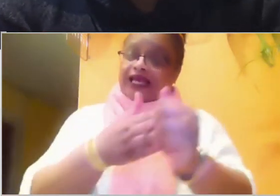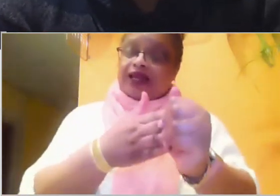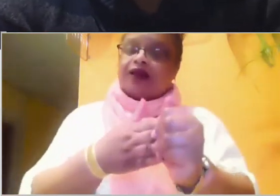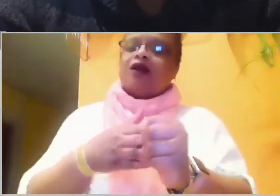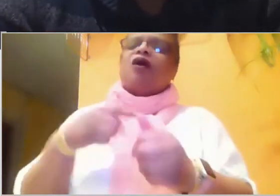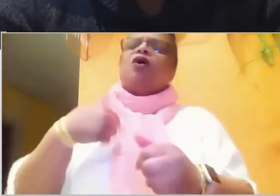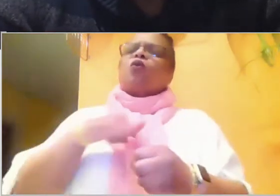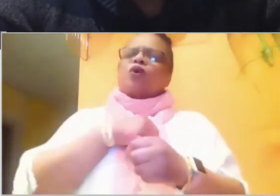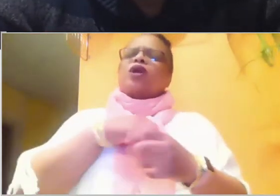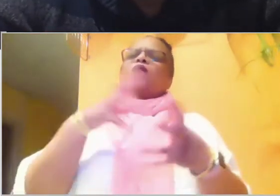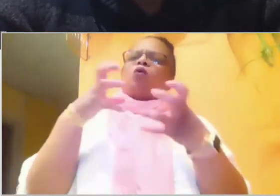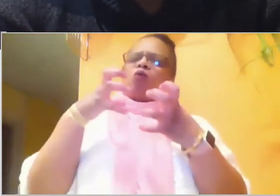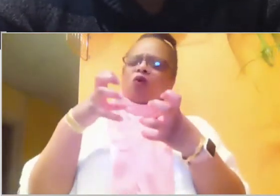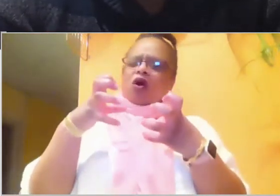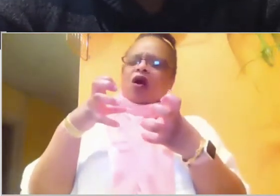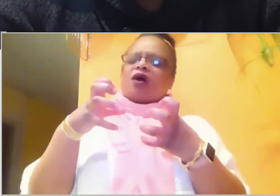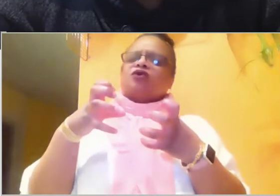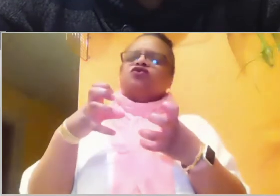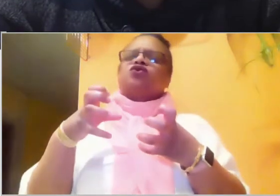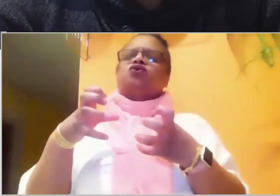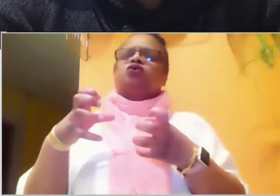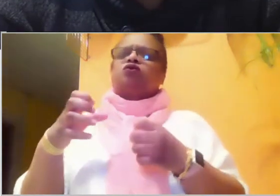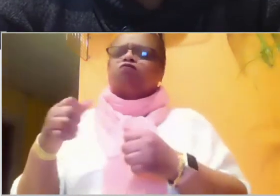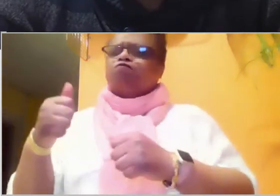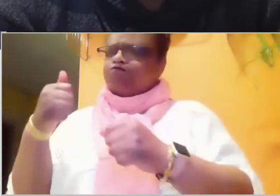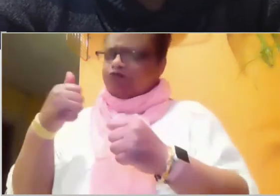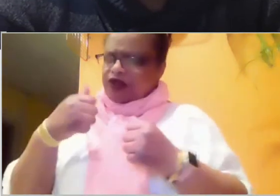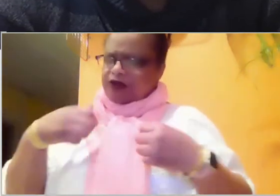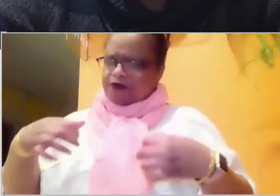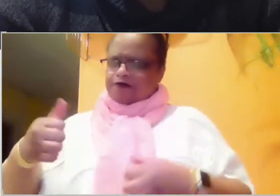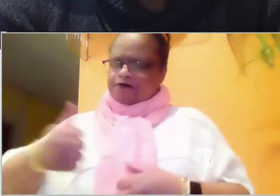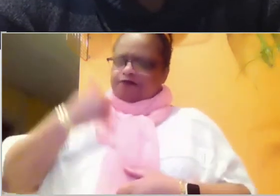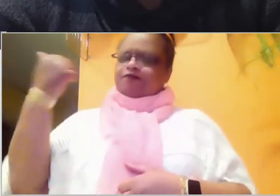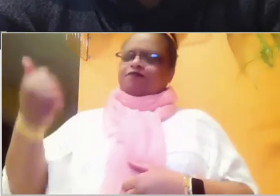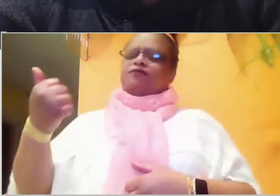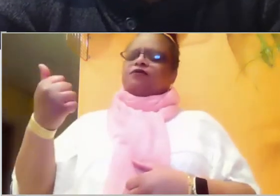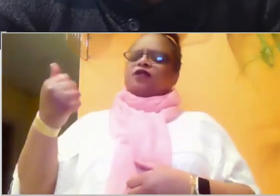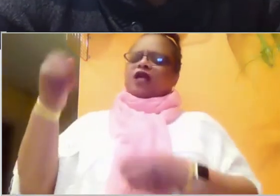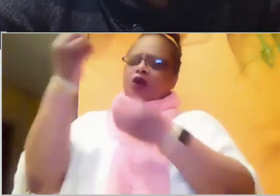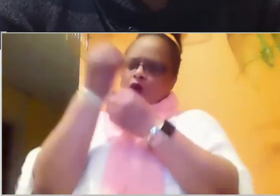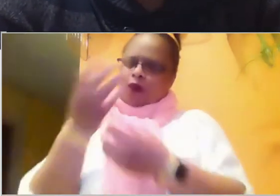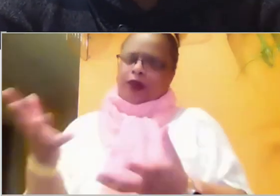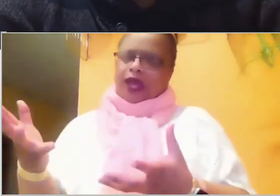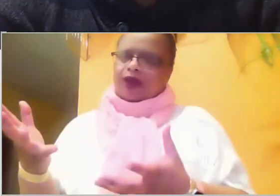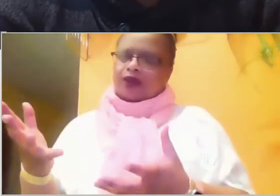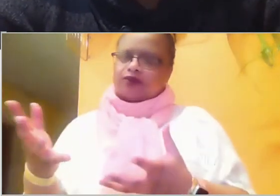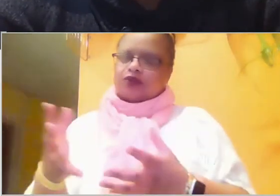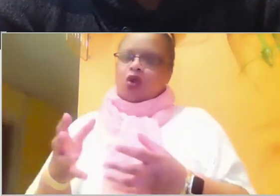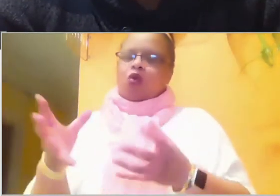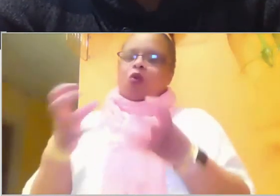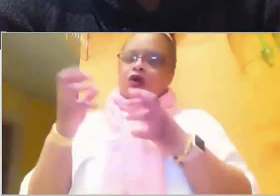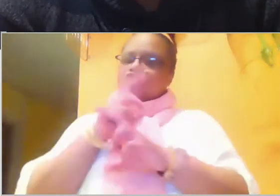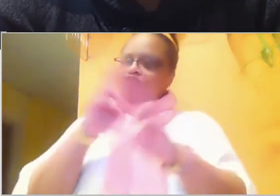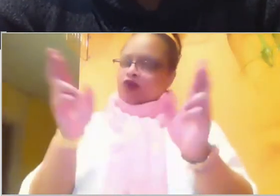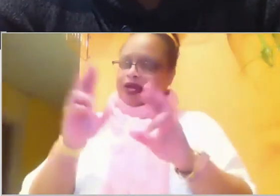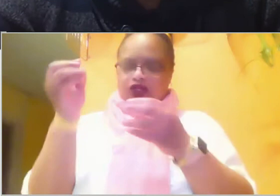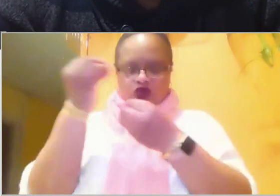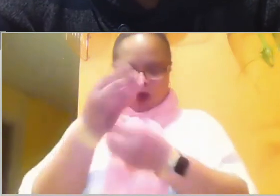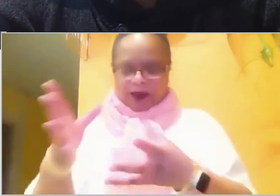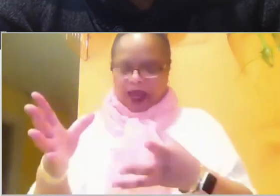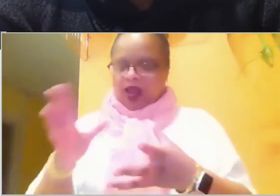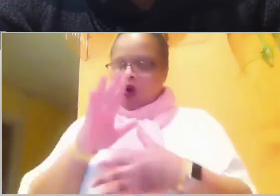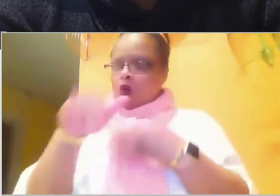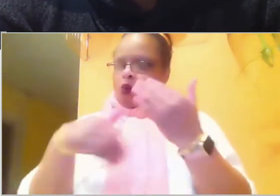step up and to lead. And when you point that out to us, Lord, we want to be faithful. Lord, we want to